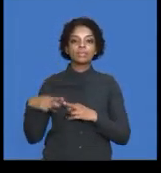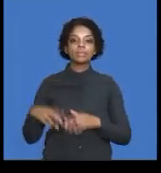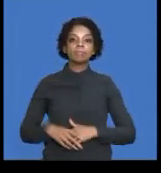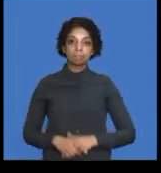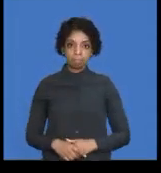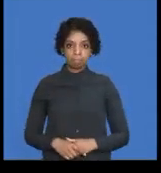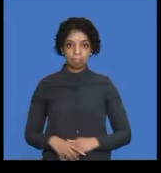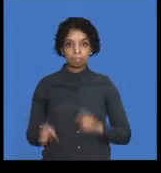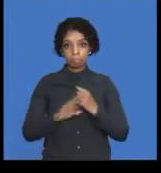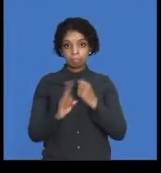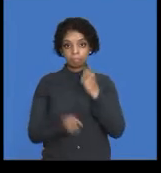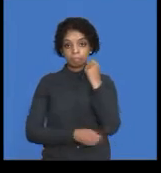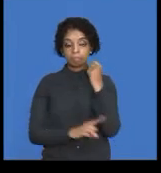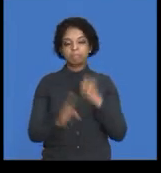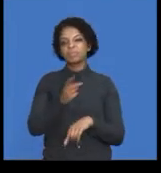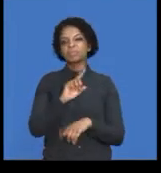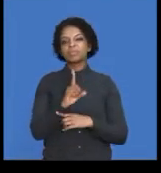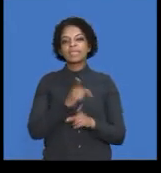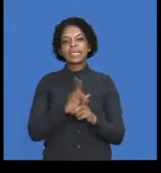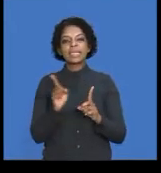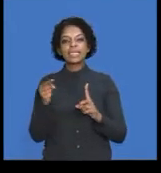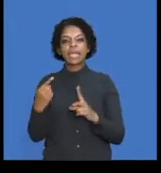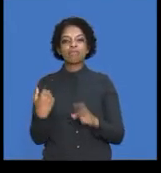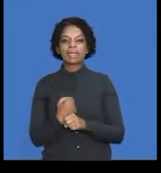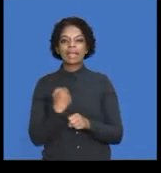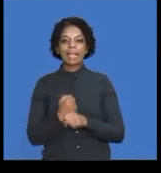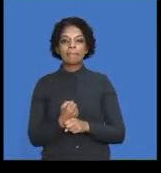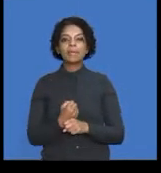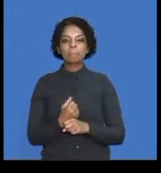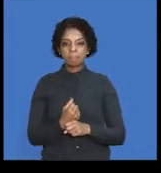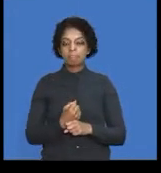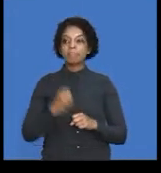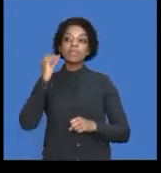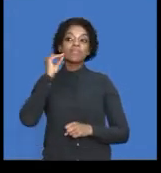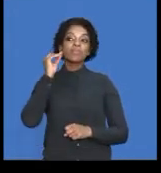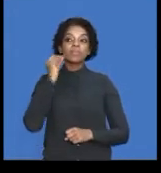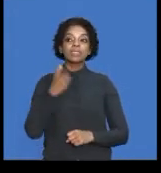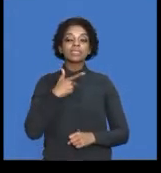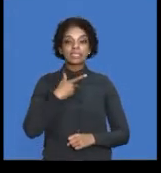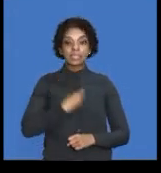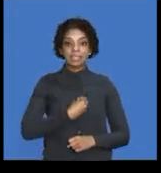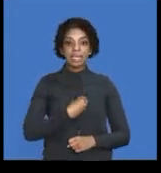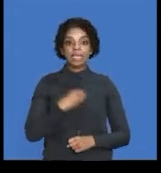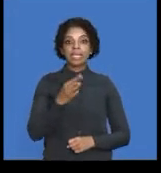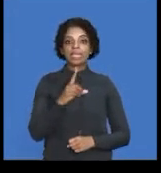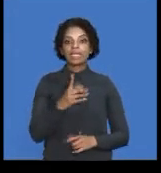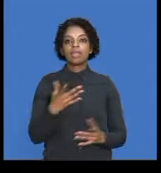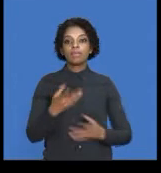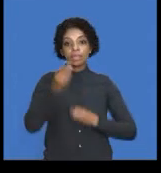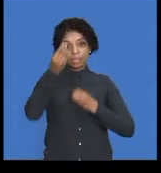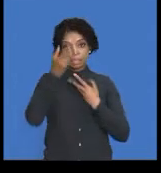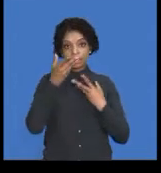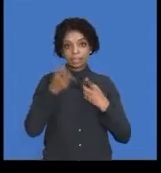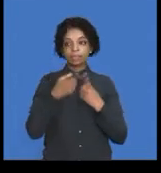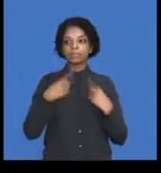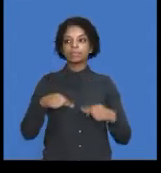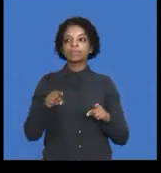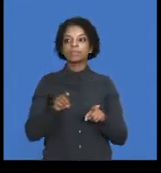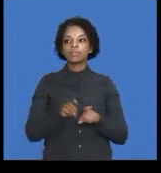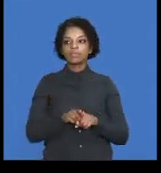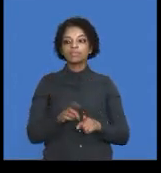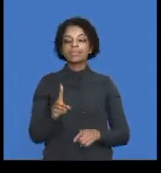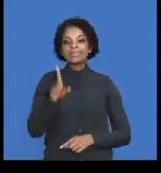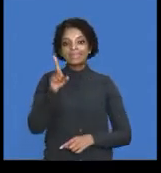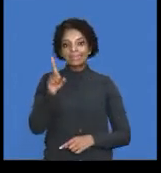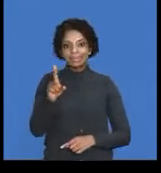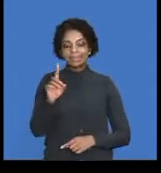was my indirect labor. And based on the information that I have, I'm told that factory indirect labor, here goes,